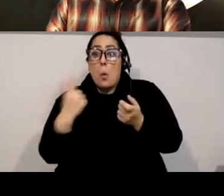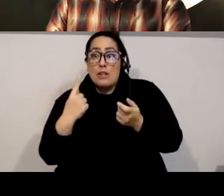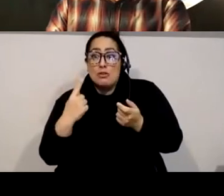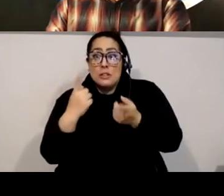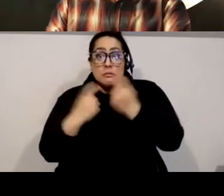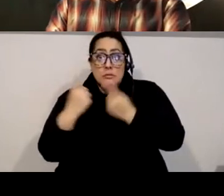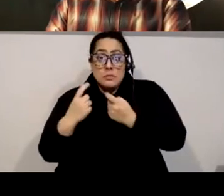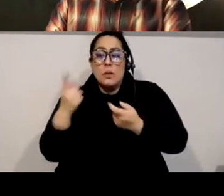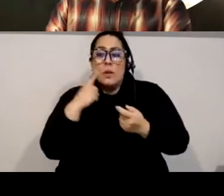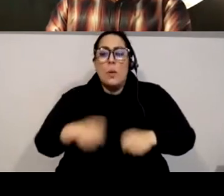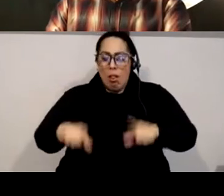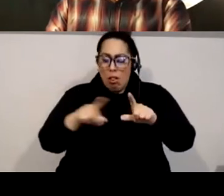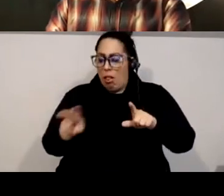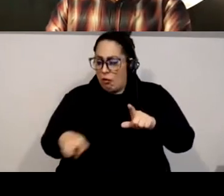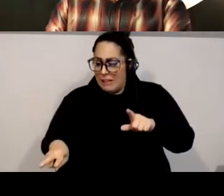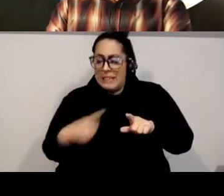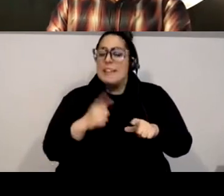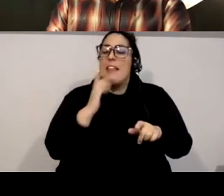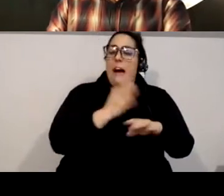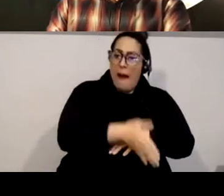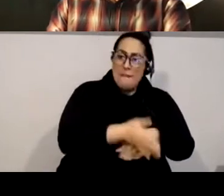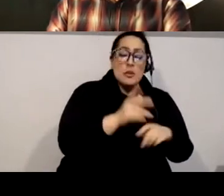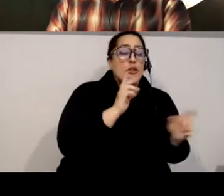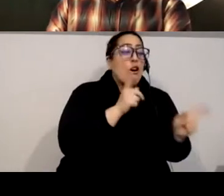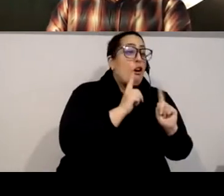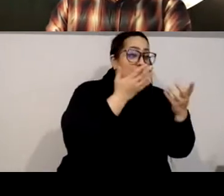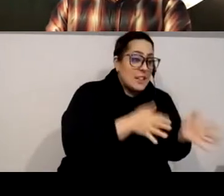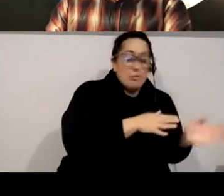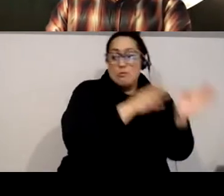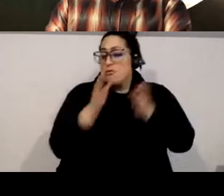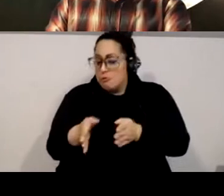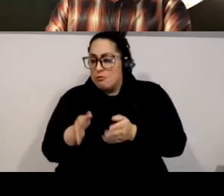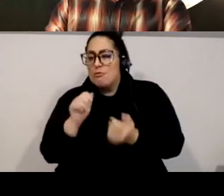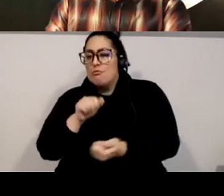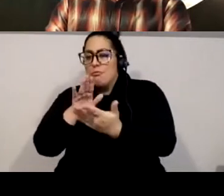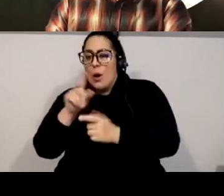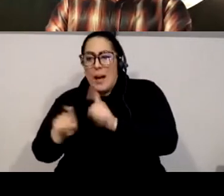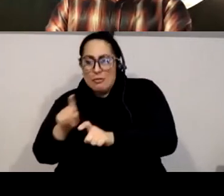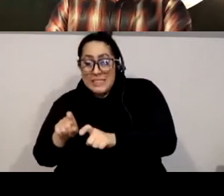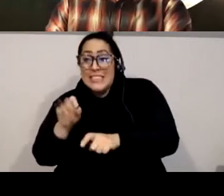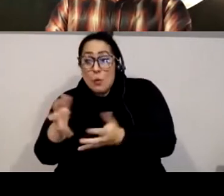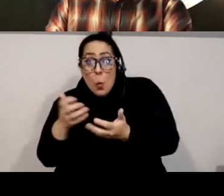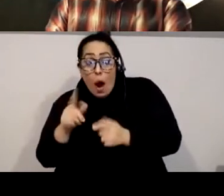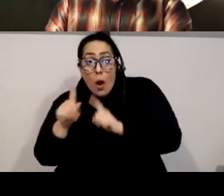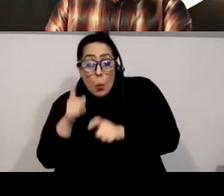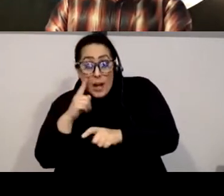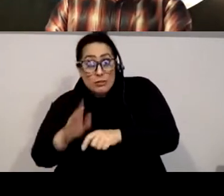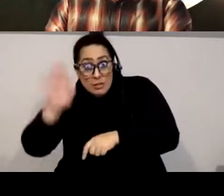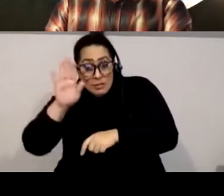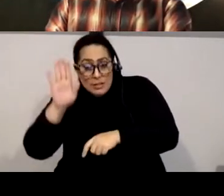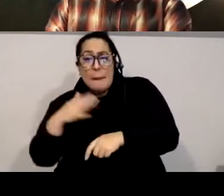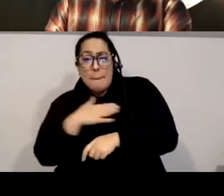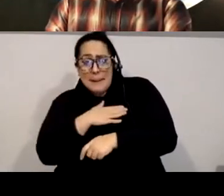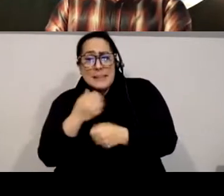begins, you'll be called on and unmuted, I think. If you prefer to have your question read by one of us, please make a note alongside your question in the chat